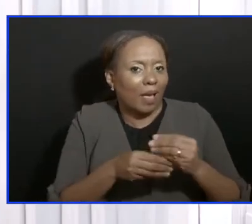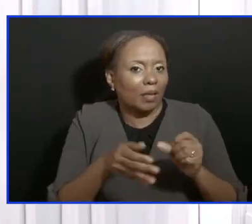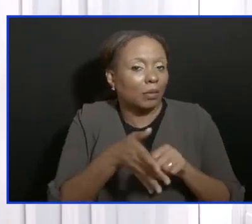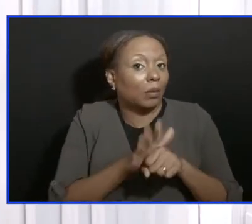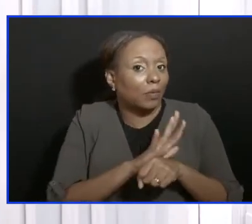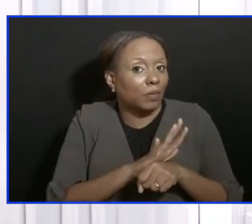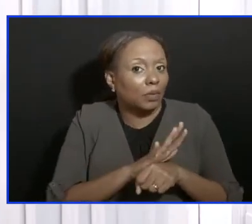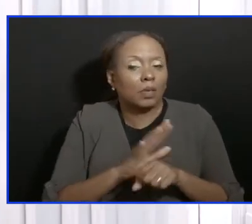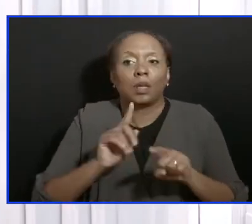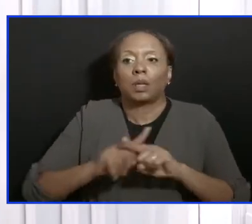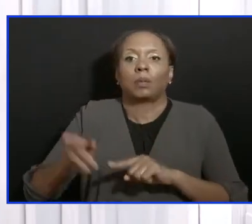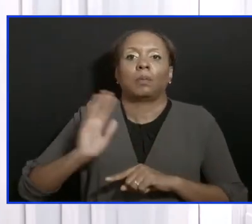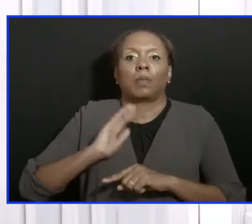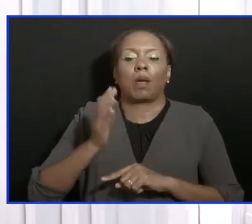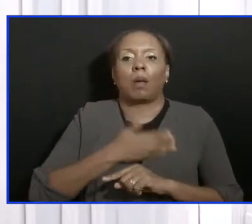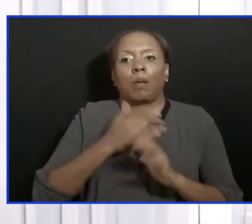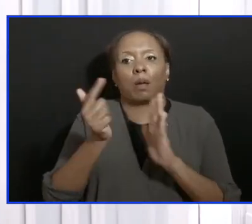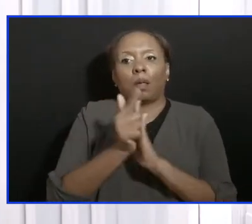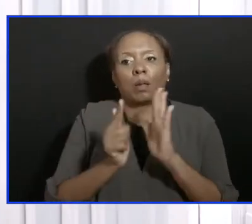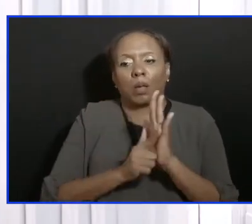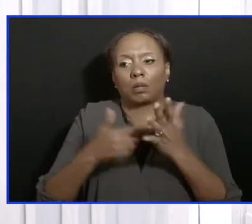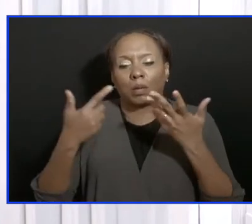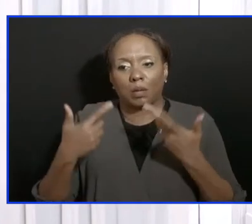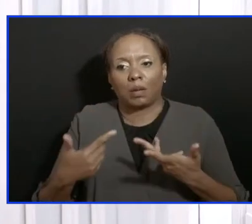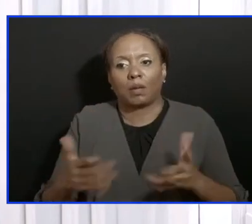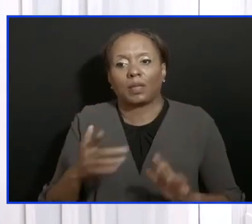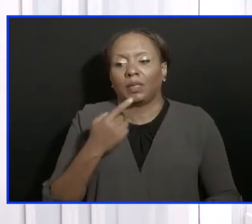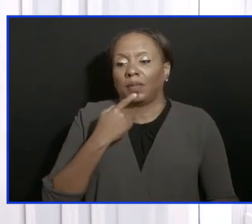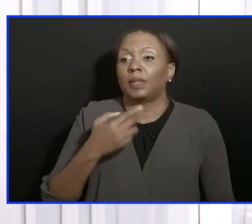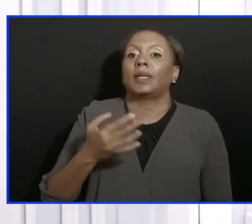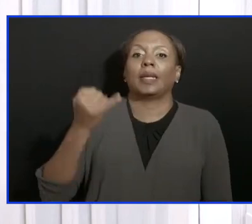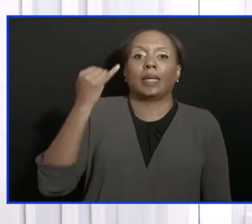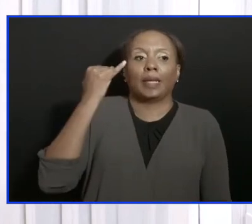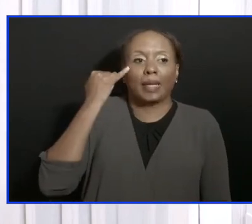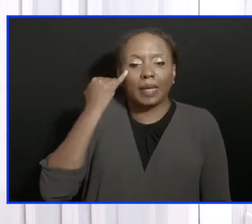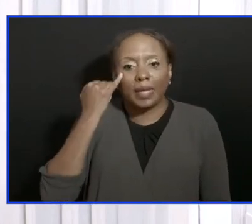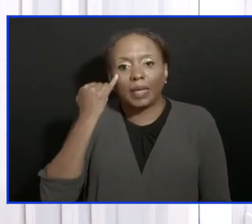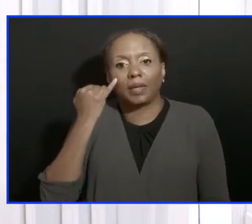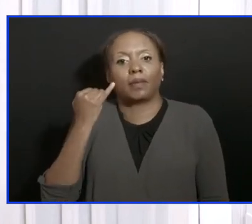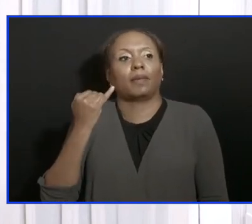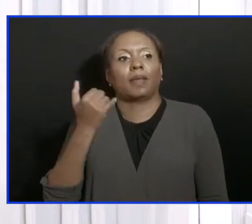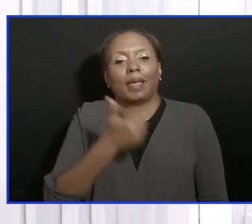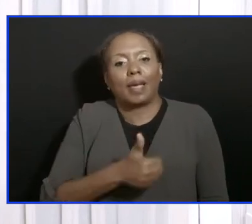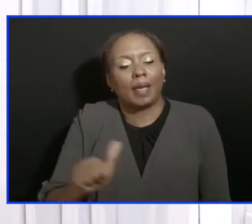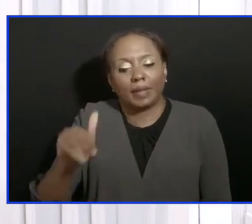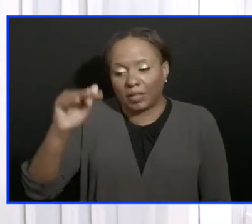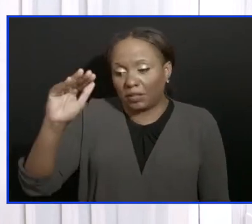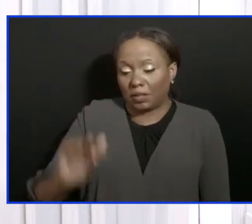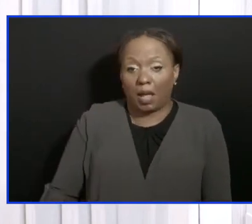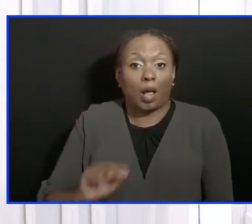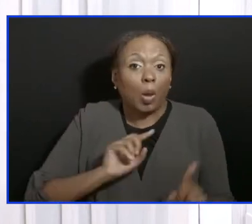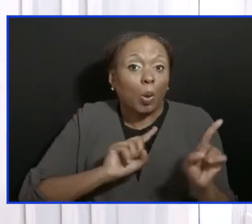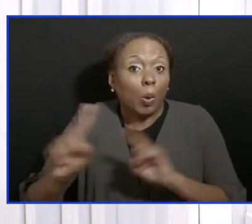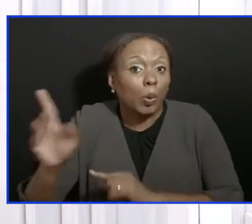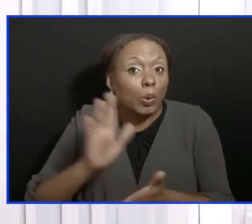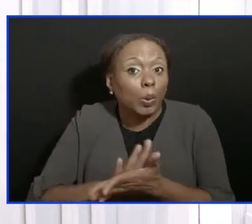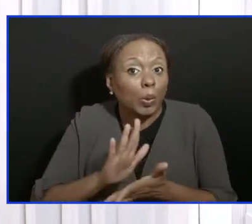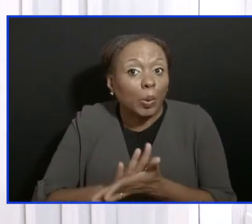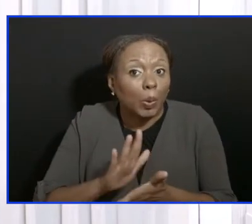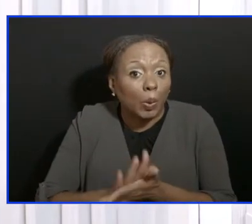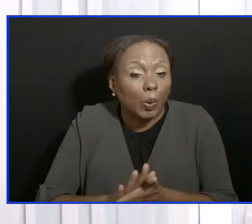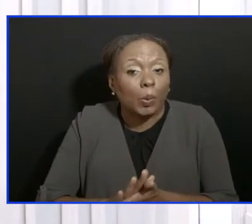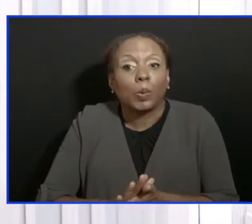But our laws already tell you that if a child is to go to school in this country, once a vaccination is